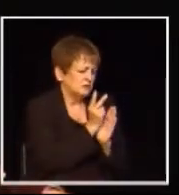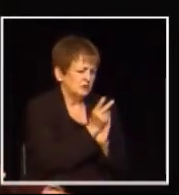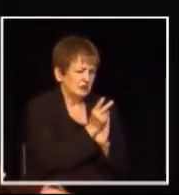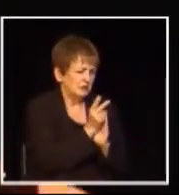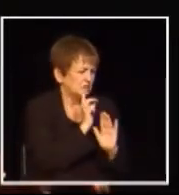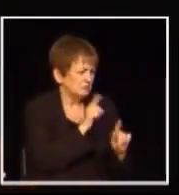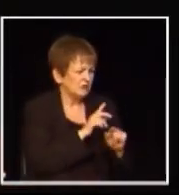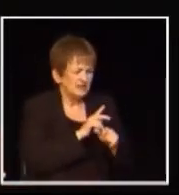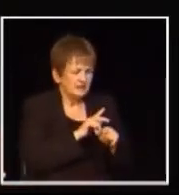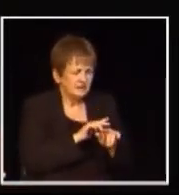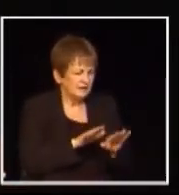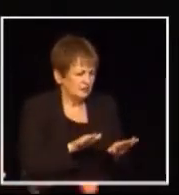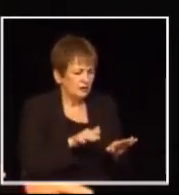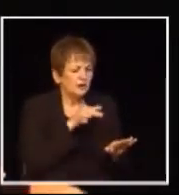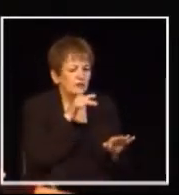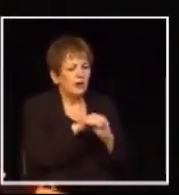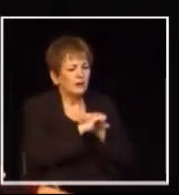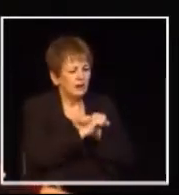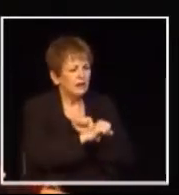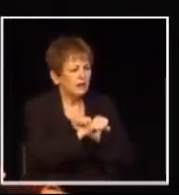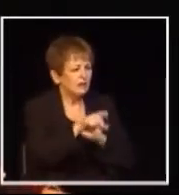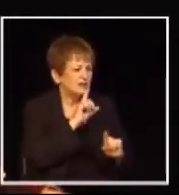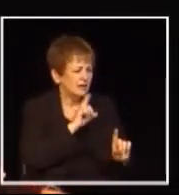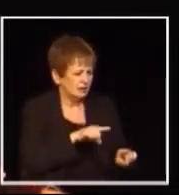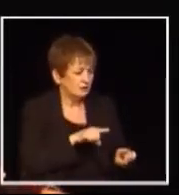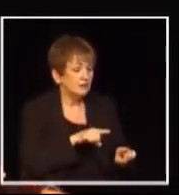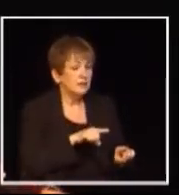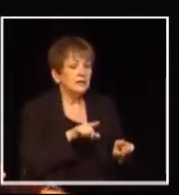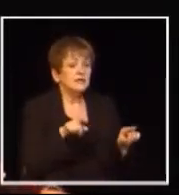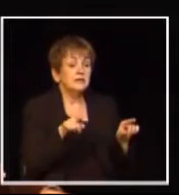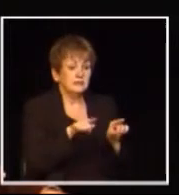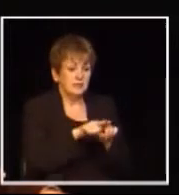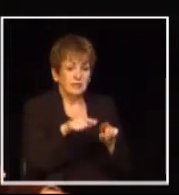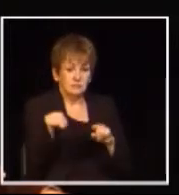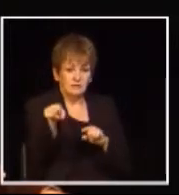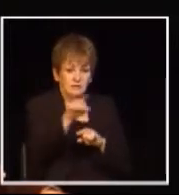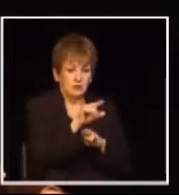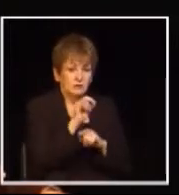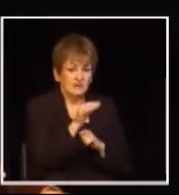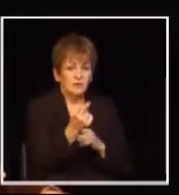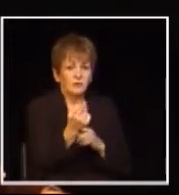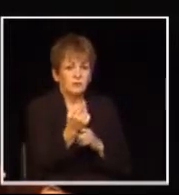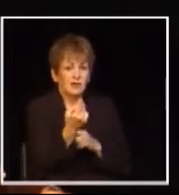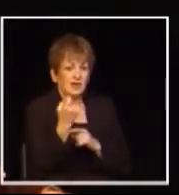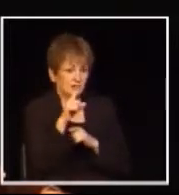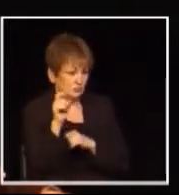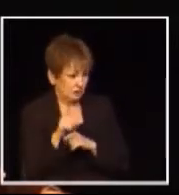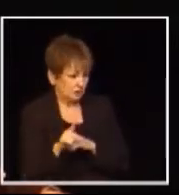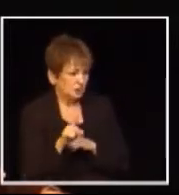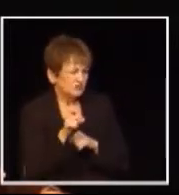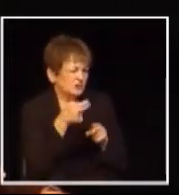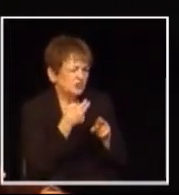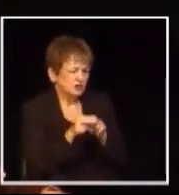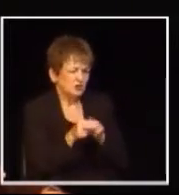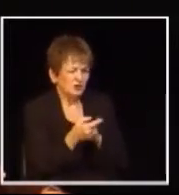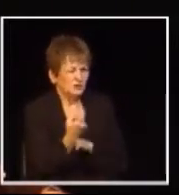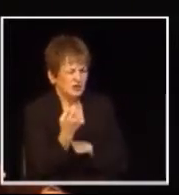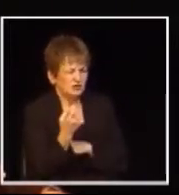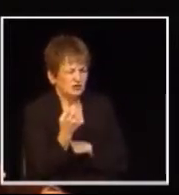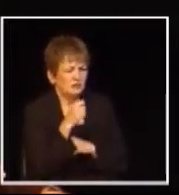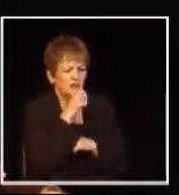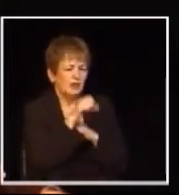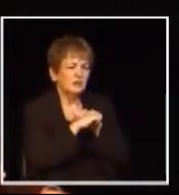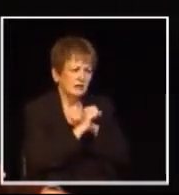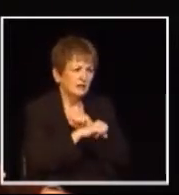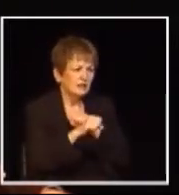the questions between one and two minutes in length and I would ask that as you were asking your questions that you try to do the